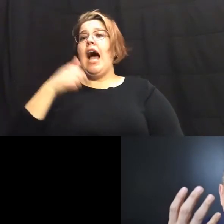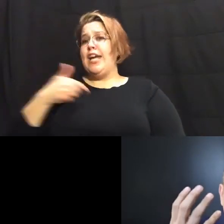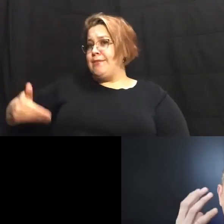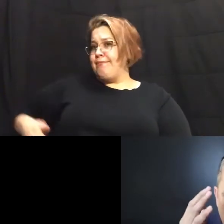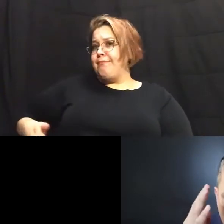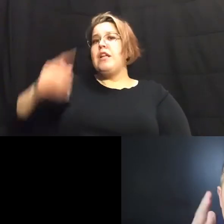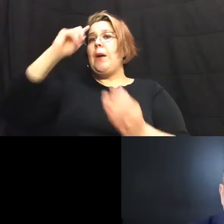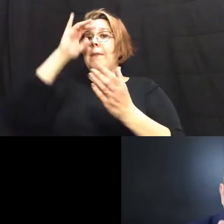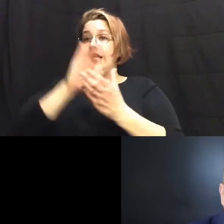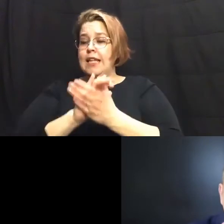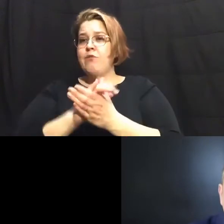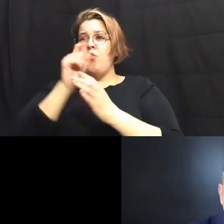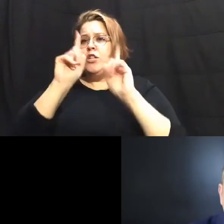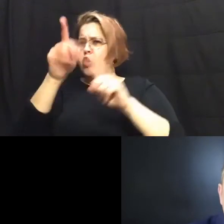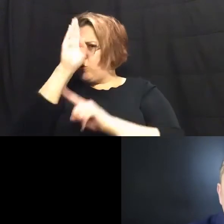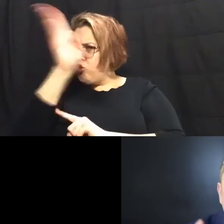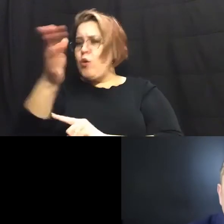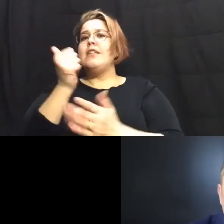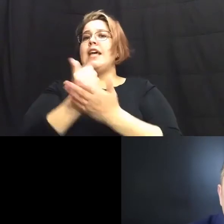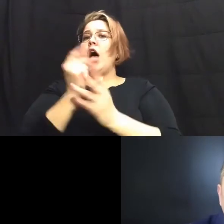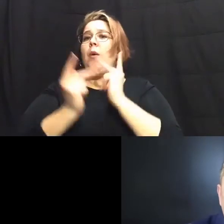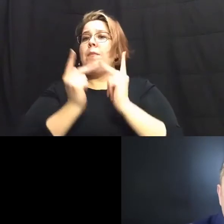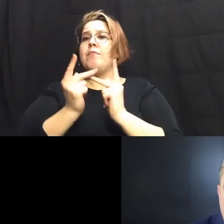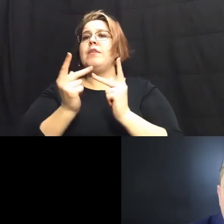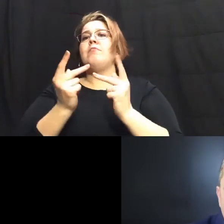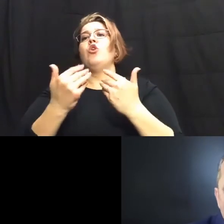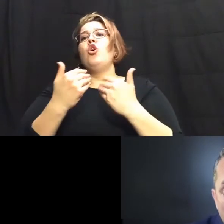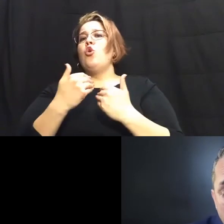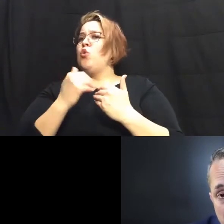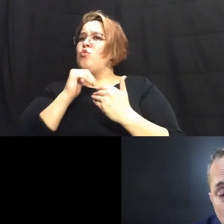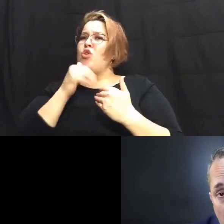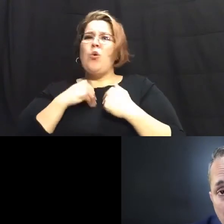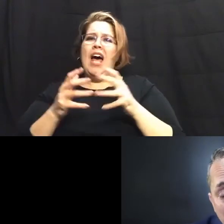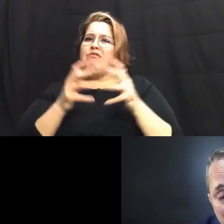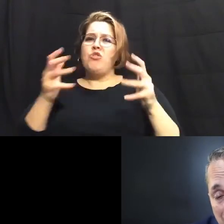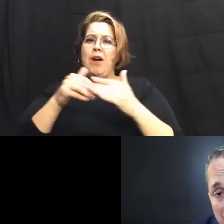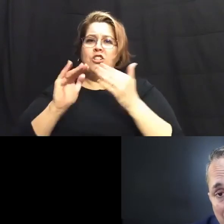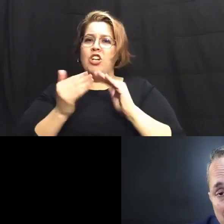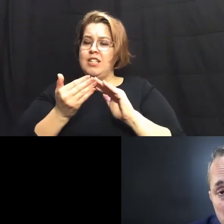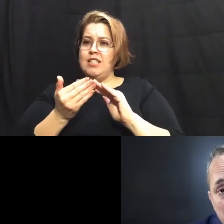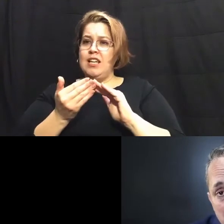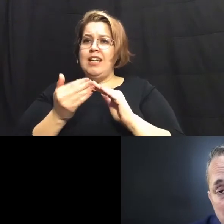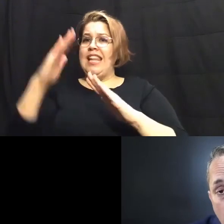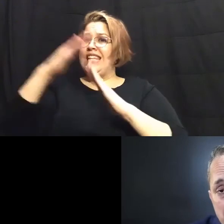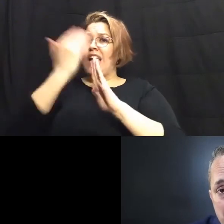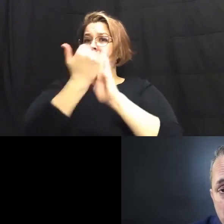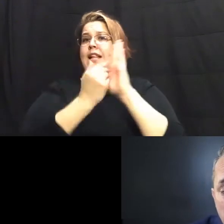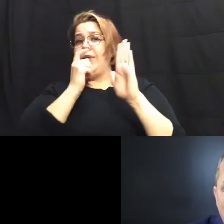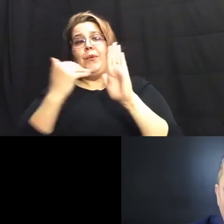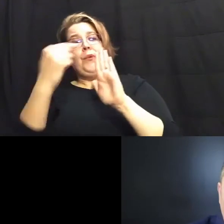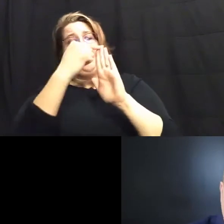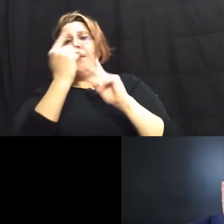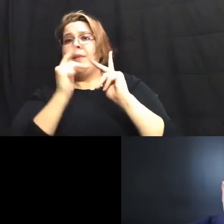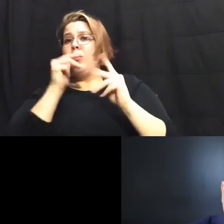we need to go straight to helping those of us with the least in our city and that revolves and at the top of that list usually is homeless people